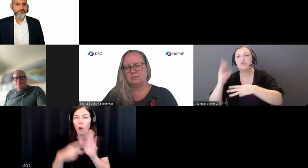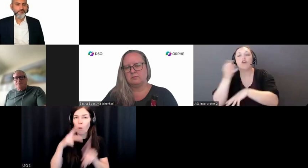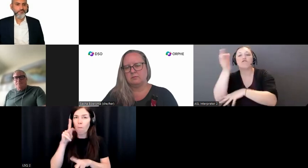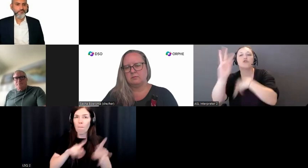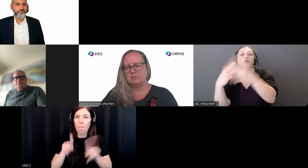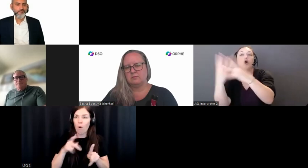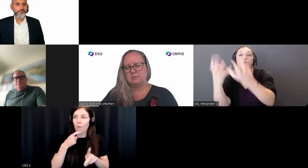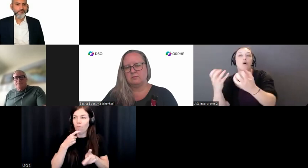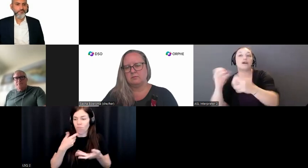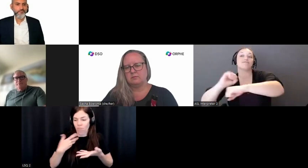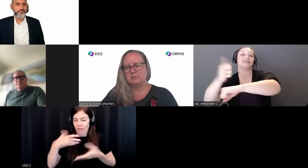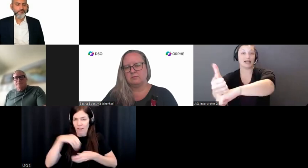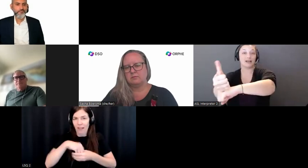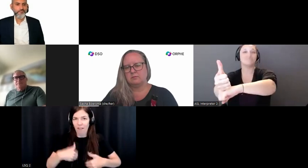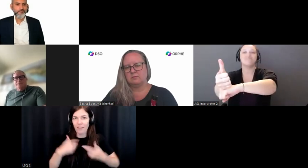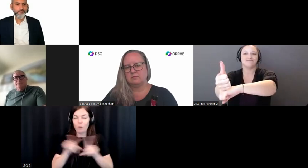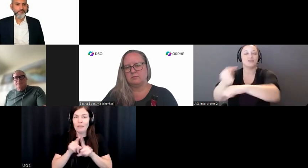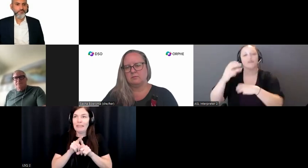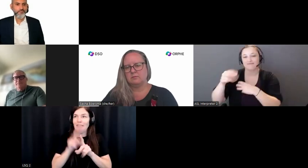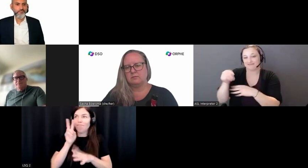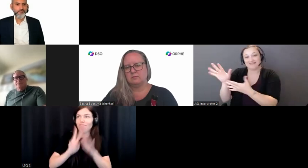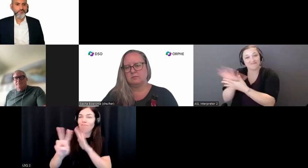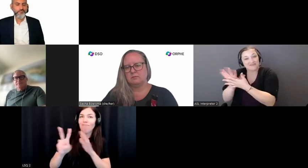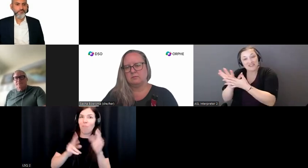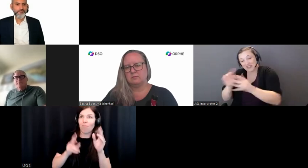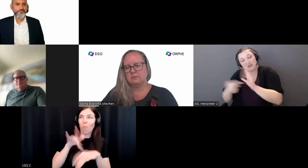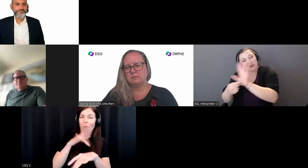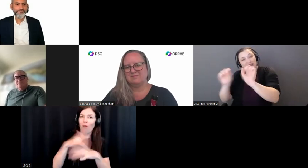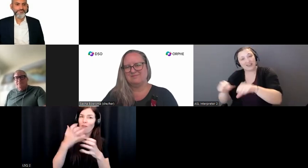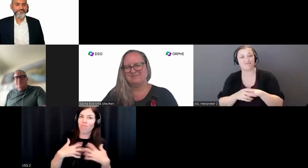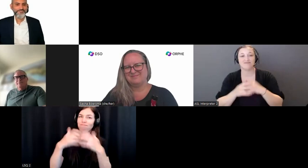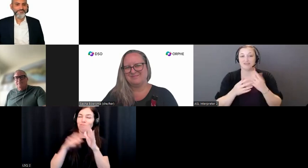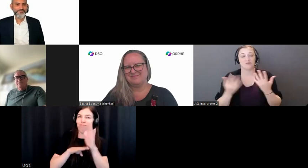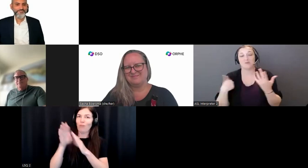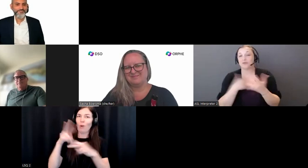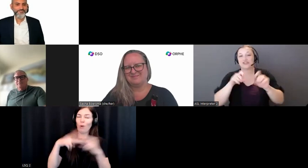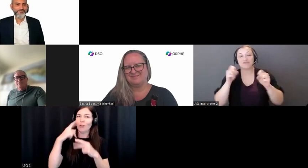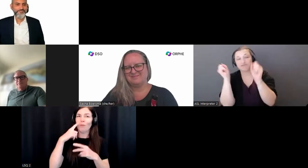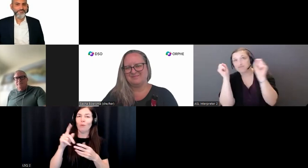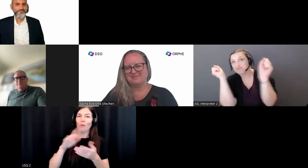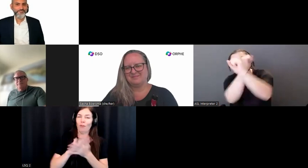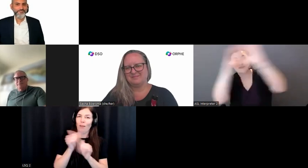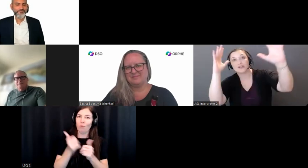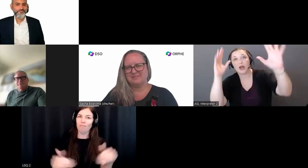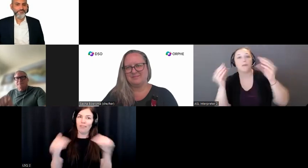together, we imagine a more equitable and inclusive world. Thanks, Winnie. Thanks, Cross. Anna-Karinna.